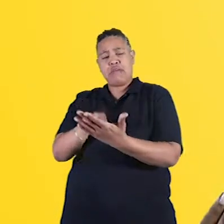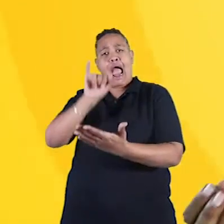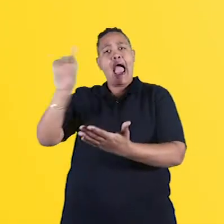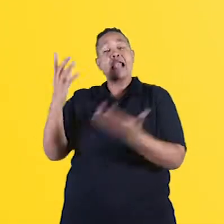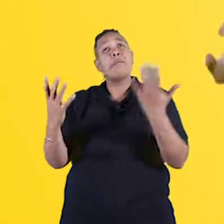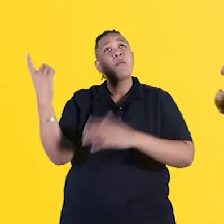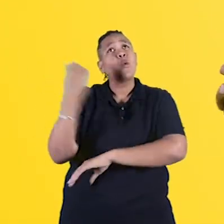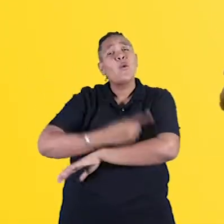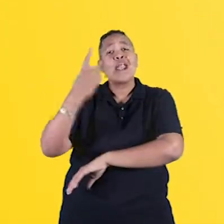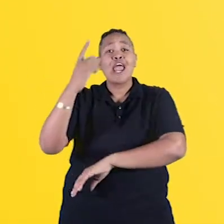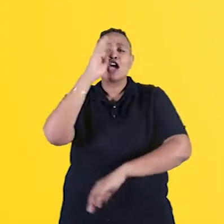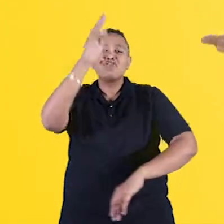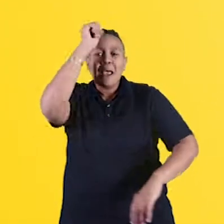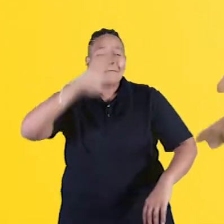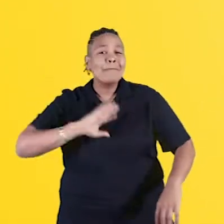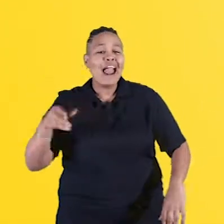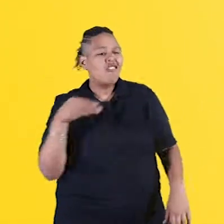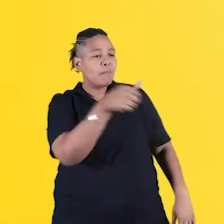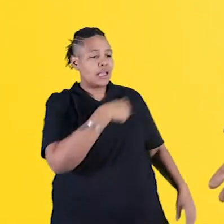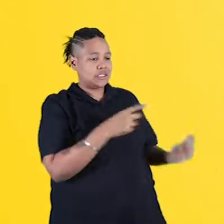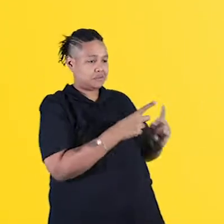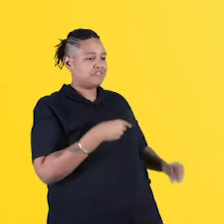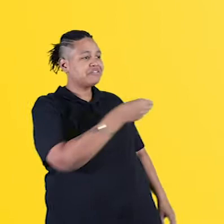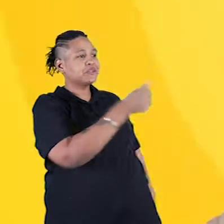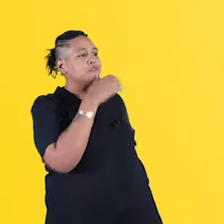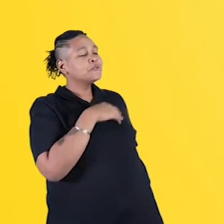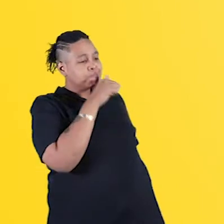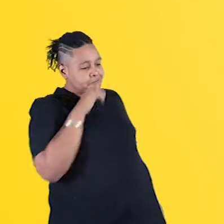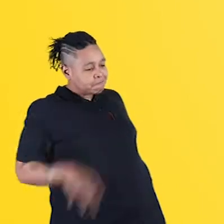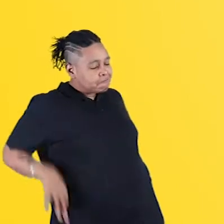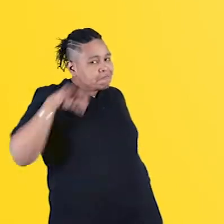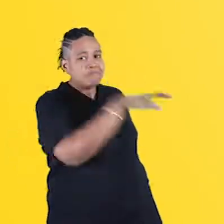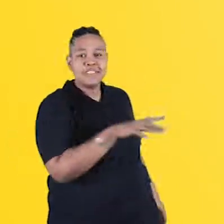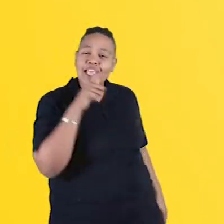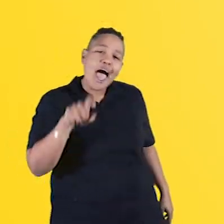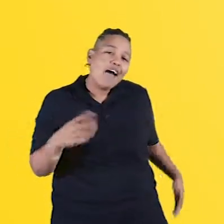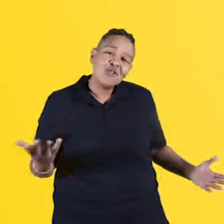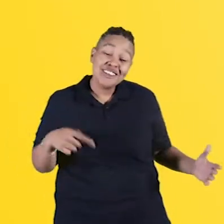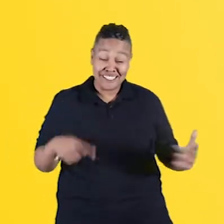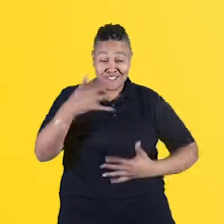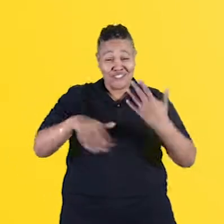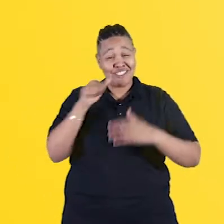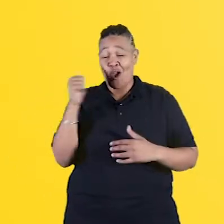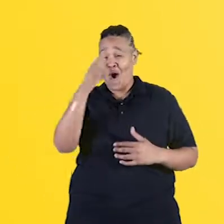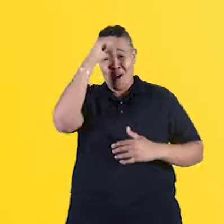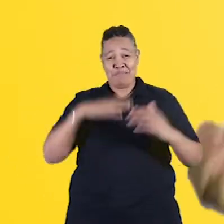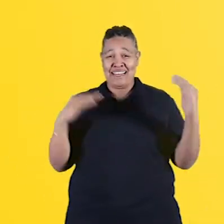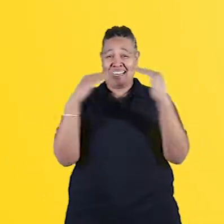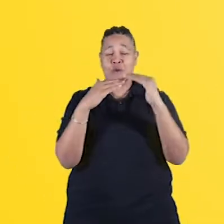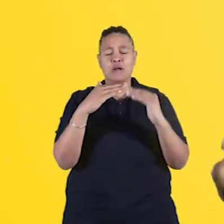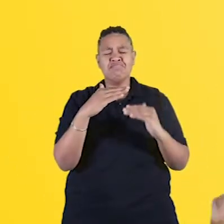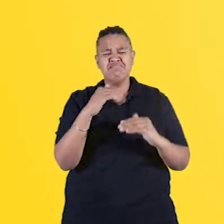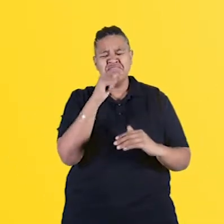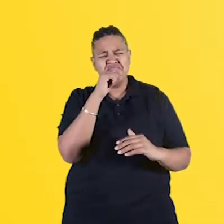on their ID. And maybe one of them day, a straight man would have to pay for the date. In this society, not all men are created equal. And